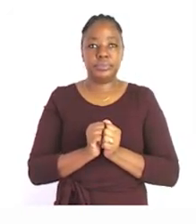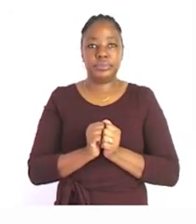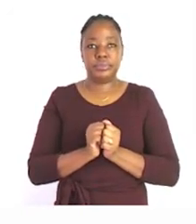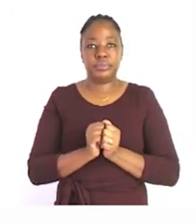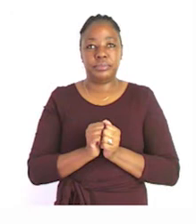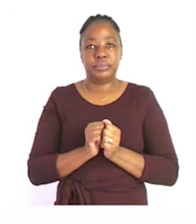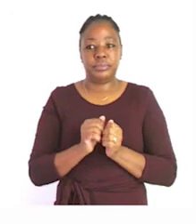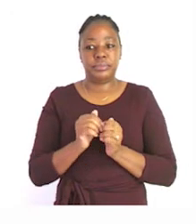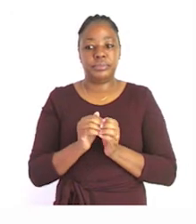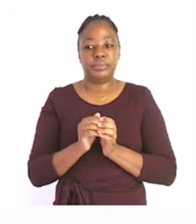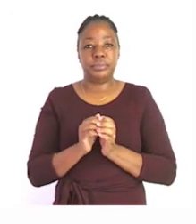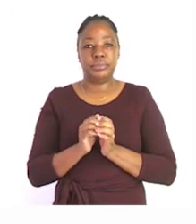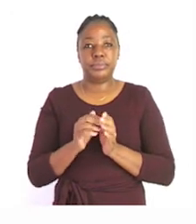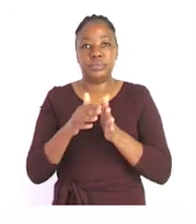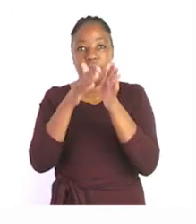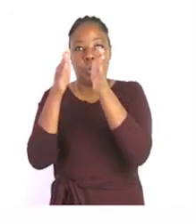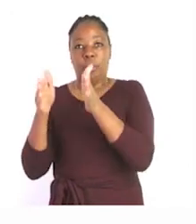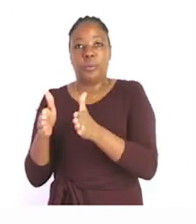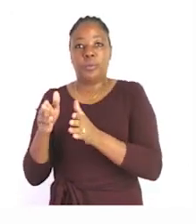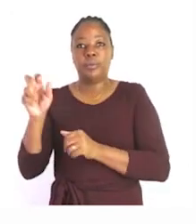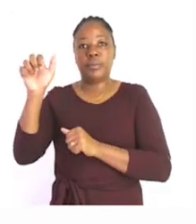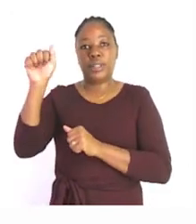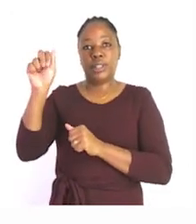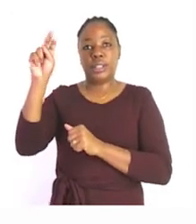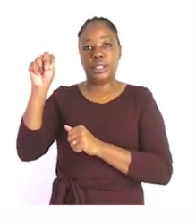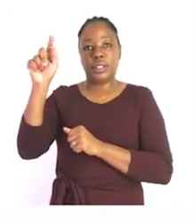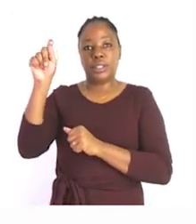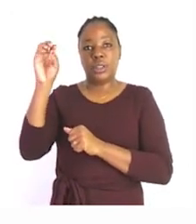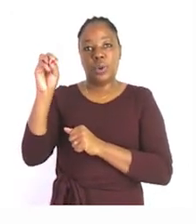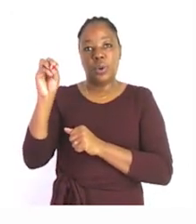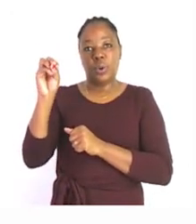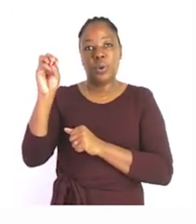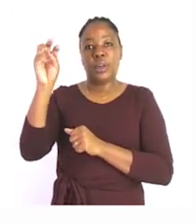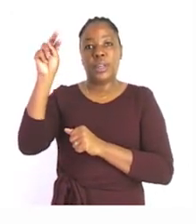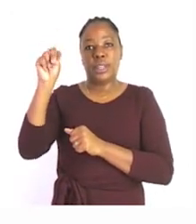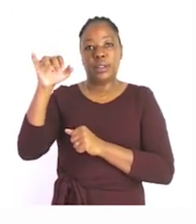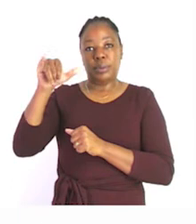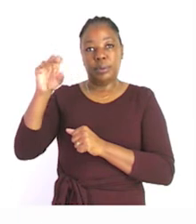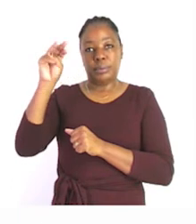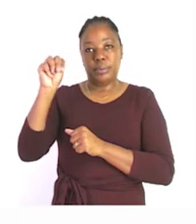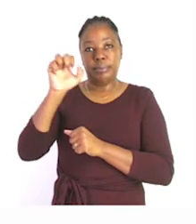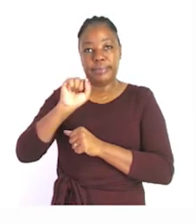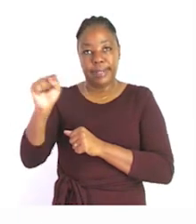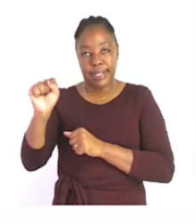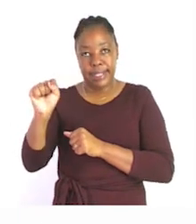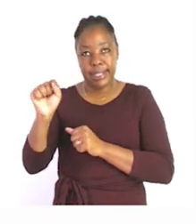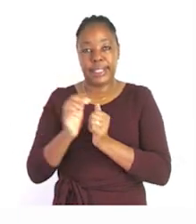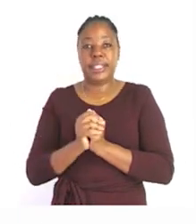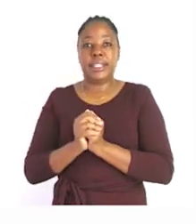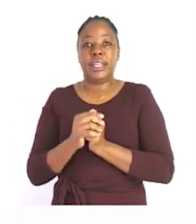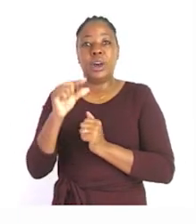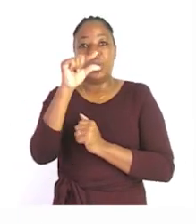let's say the word antonyms together very good now antonyms